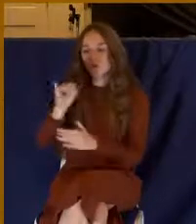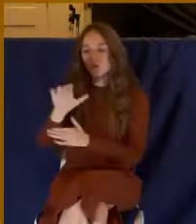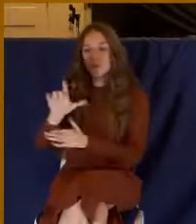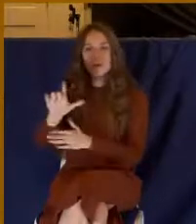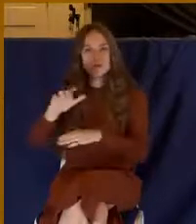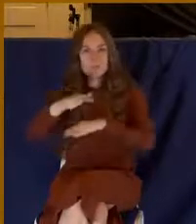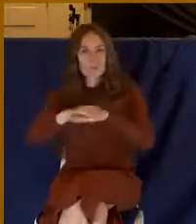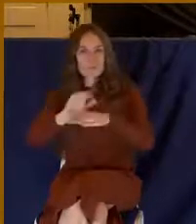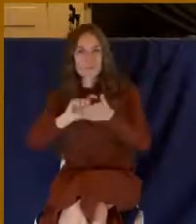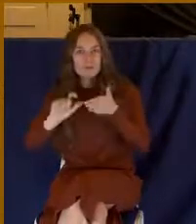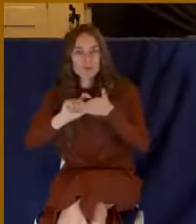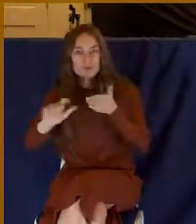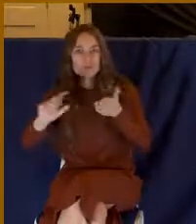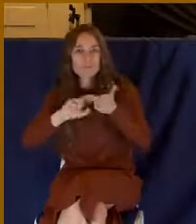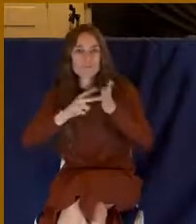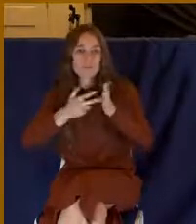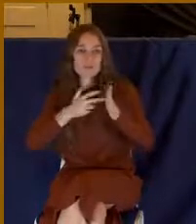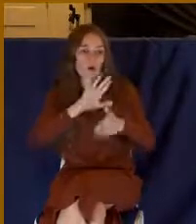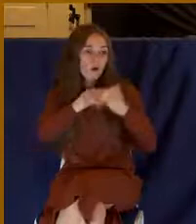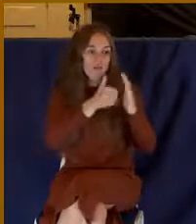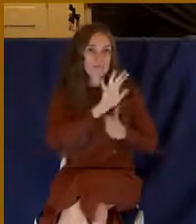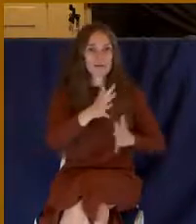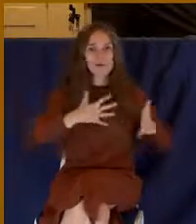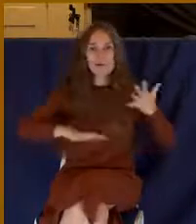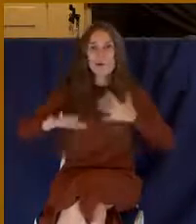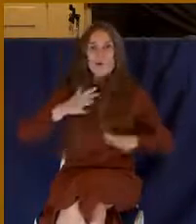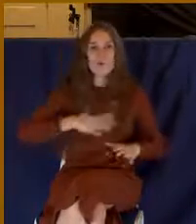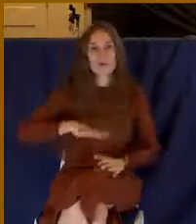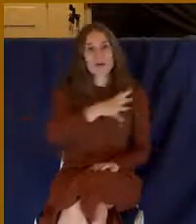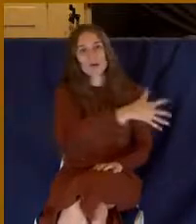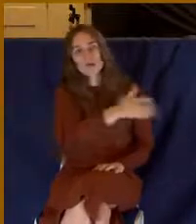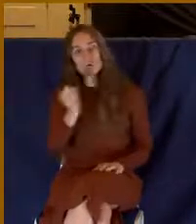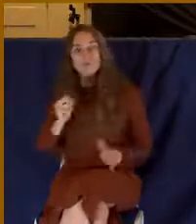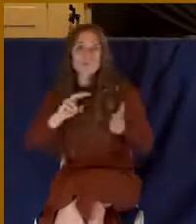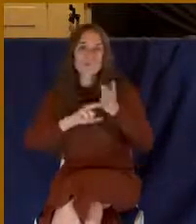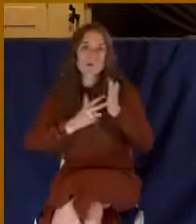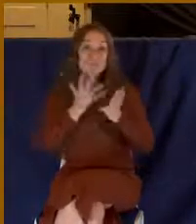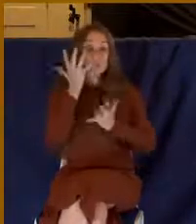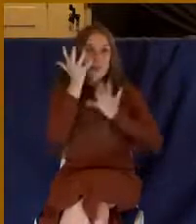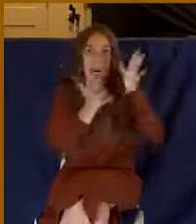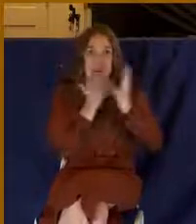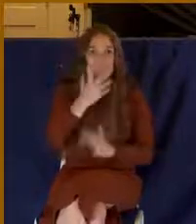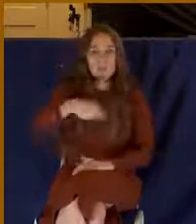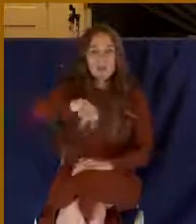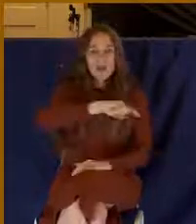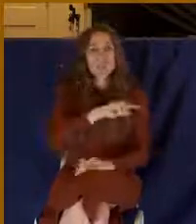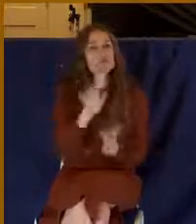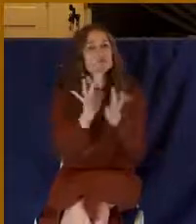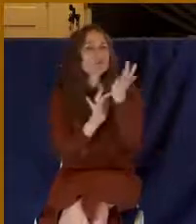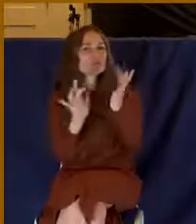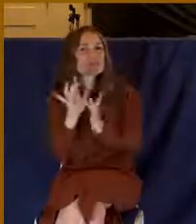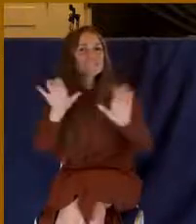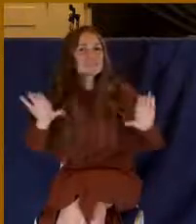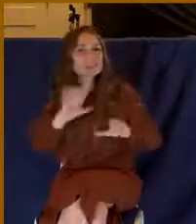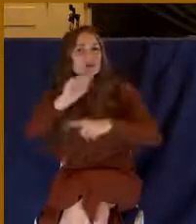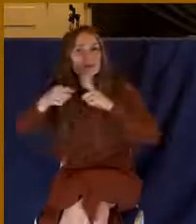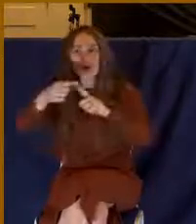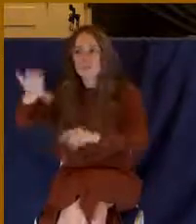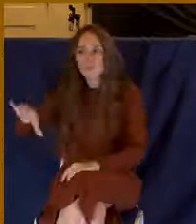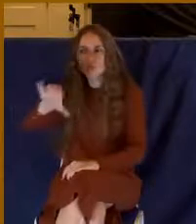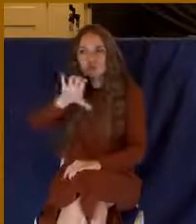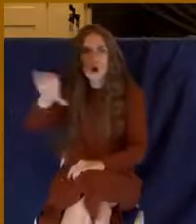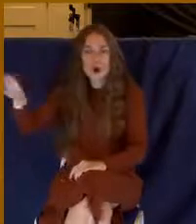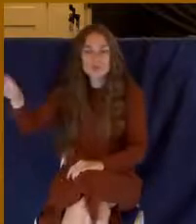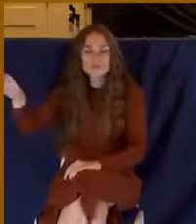shame a person. Make a show of has the idea of publicly shaming. You know what Jesus did to Satan on the cross? He stripped